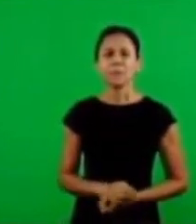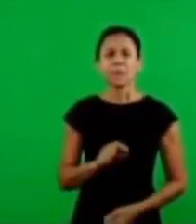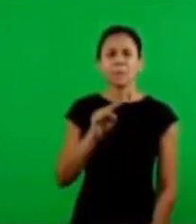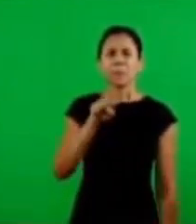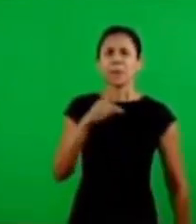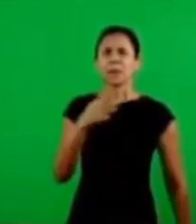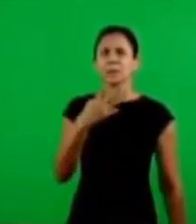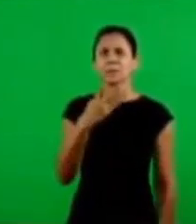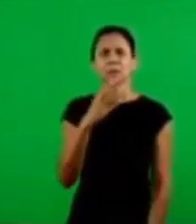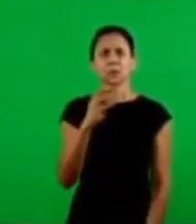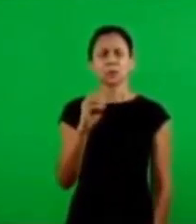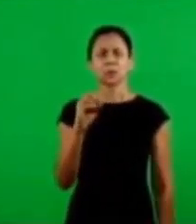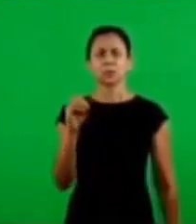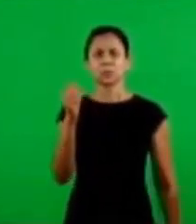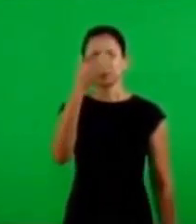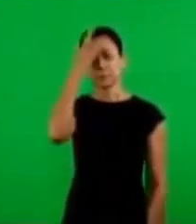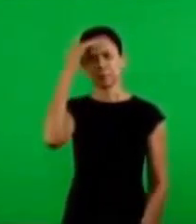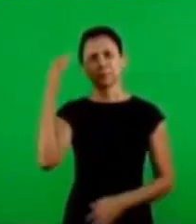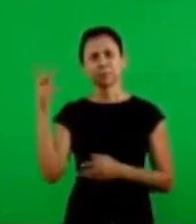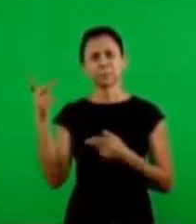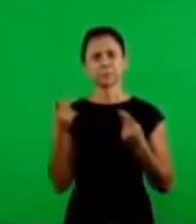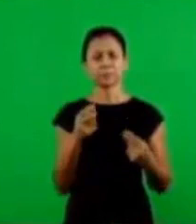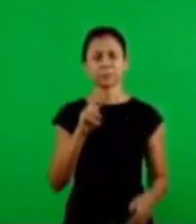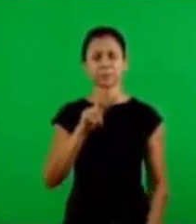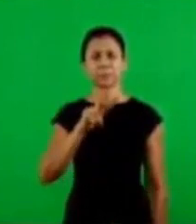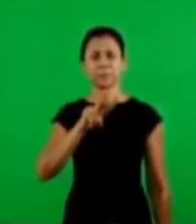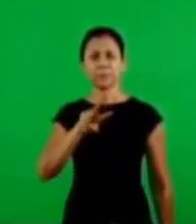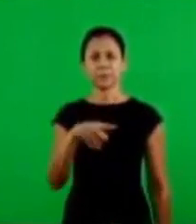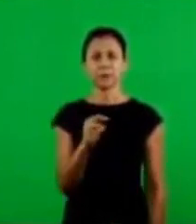2,400 visitors